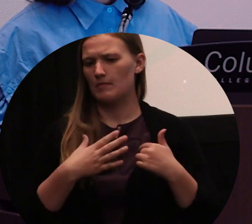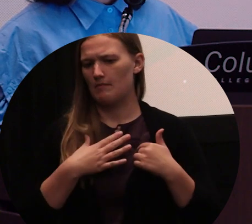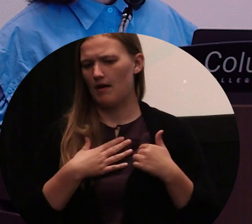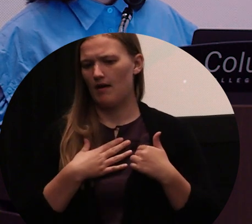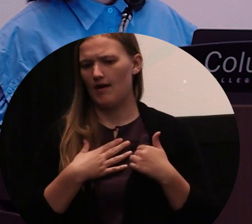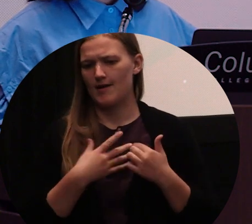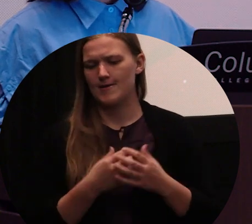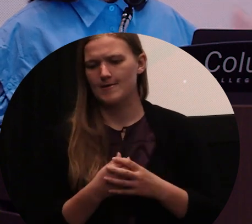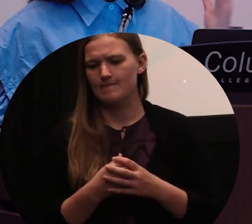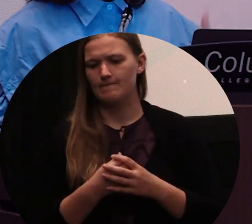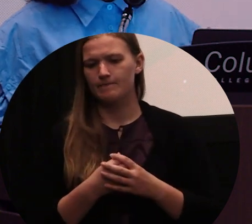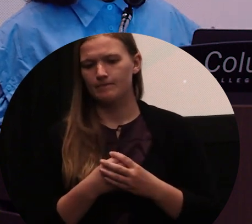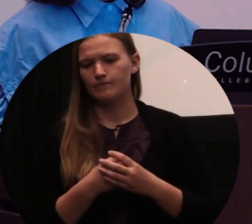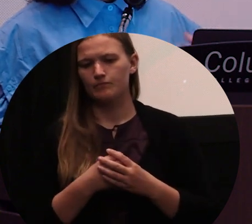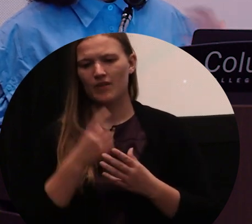idea of